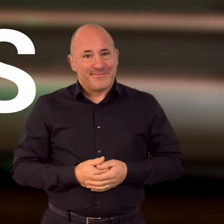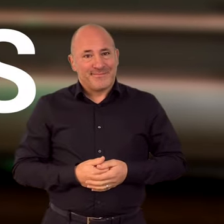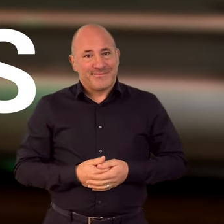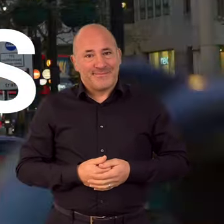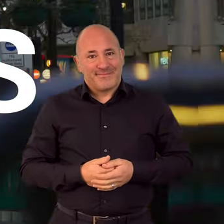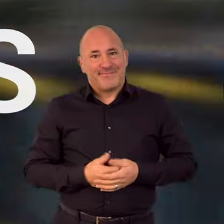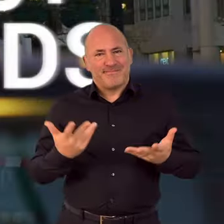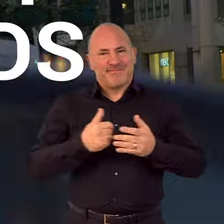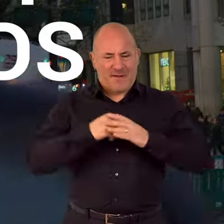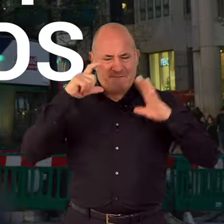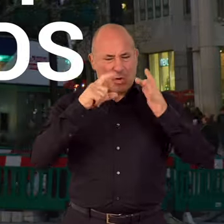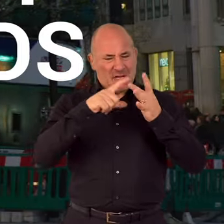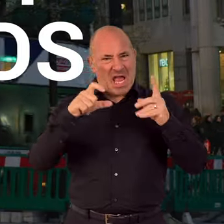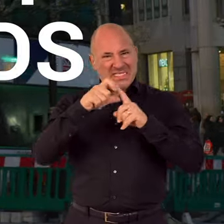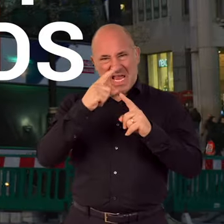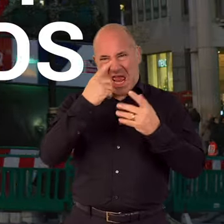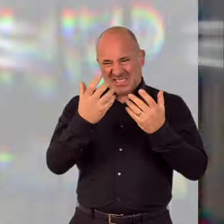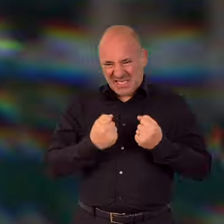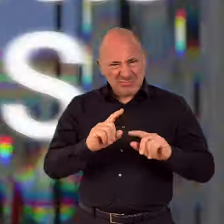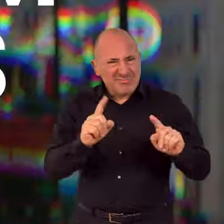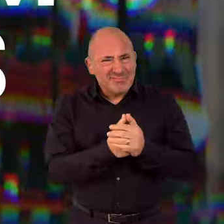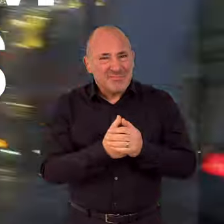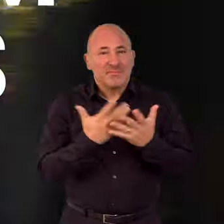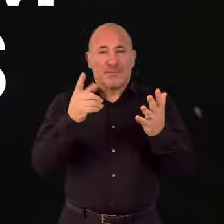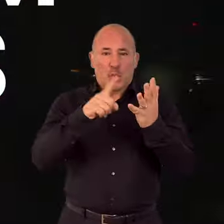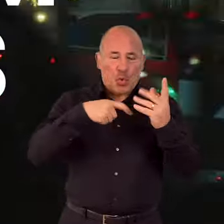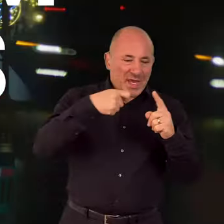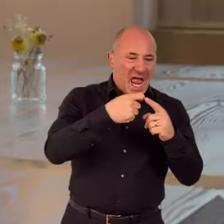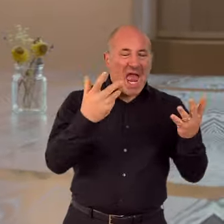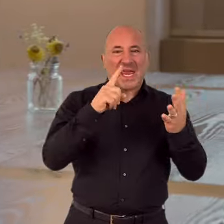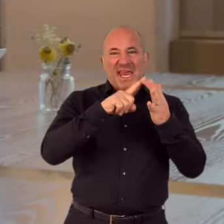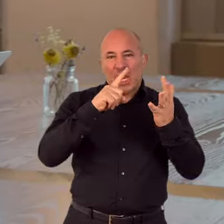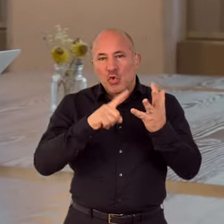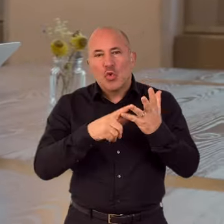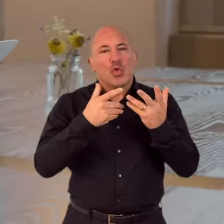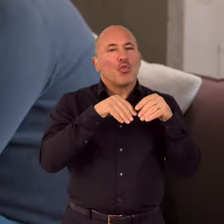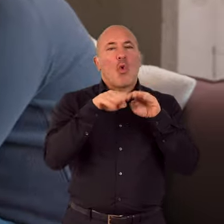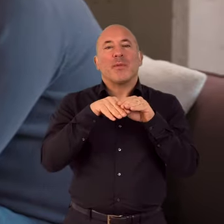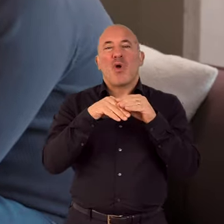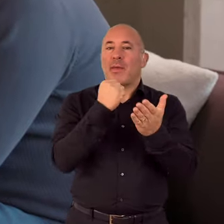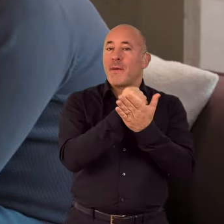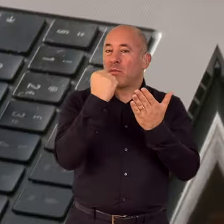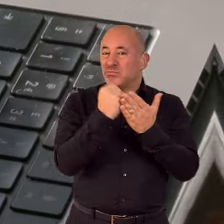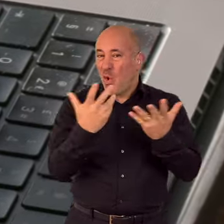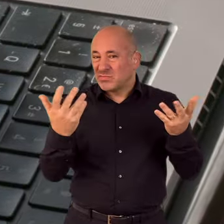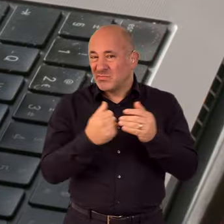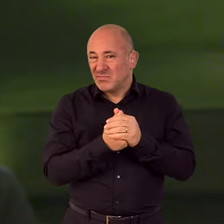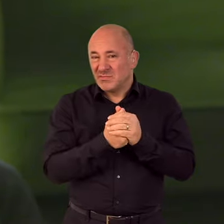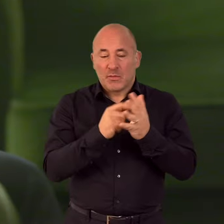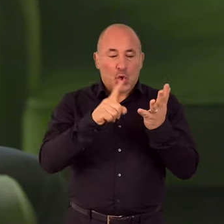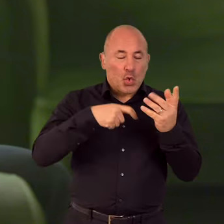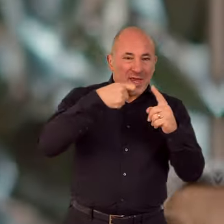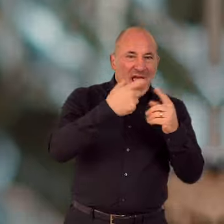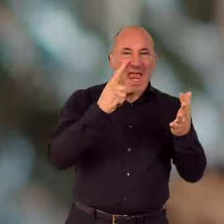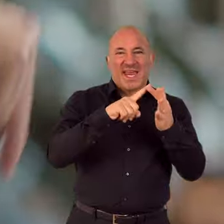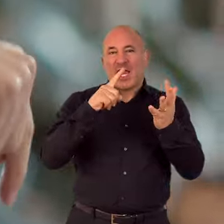blue badges, Oyster 60 plus photo cards, and Freedom Passes. You only need one to be able to vote. If you do not have